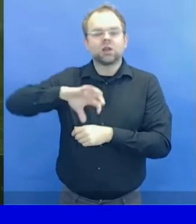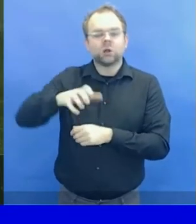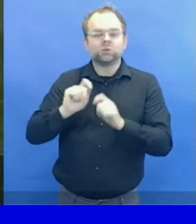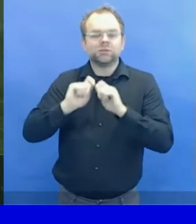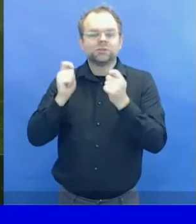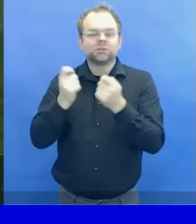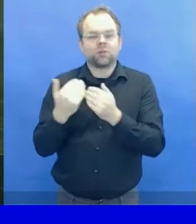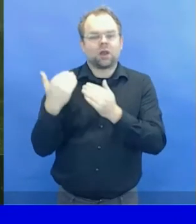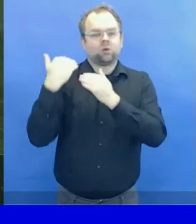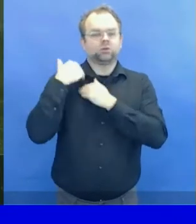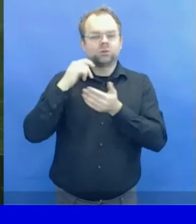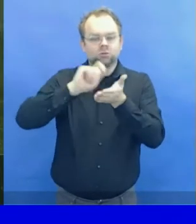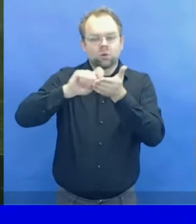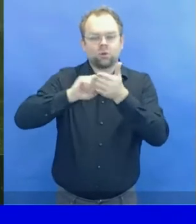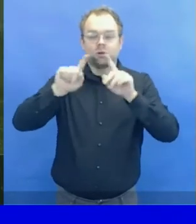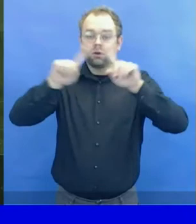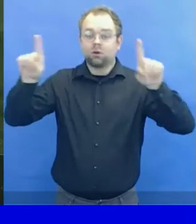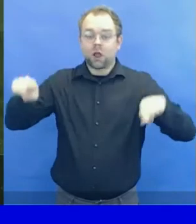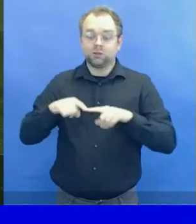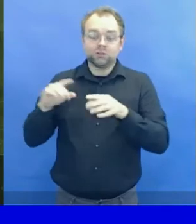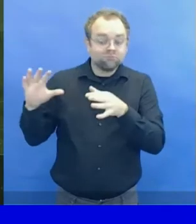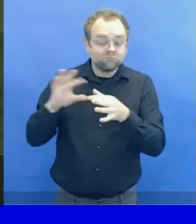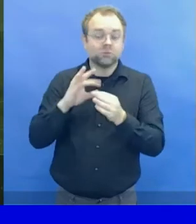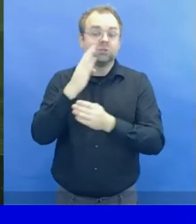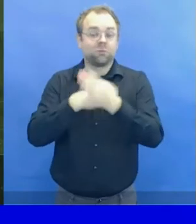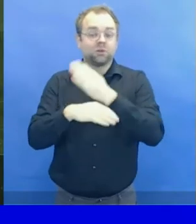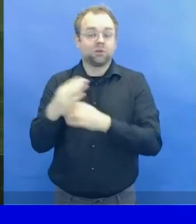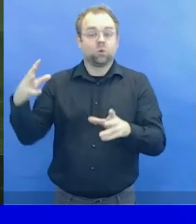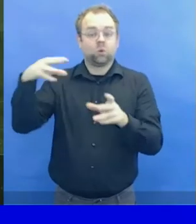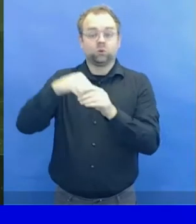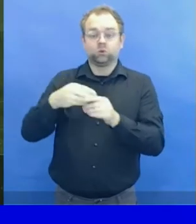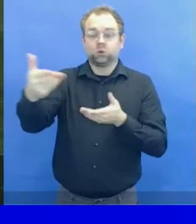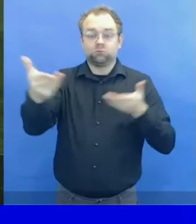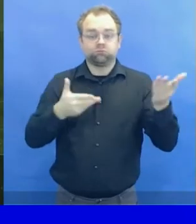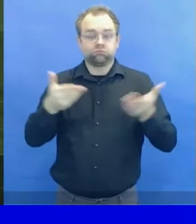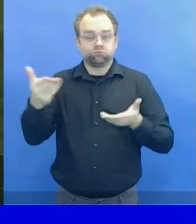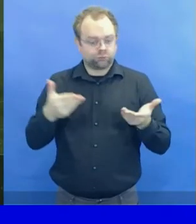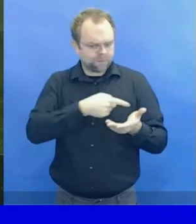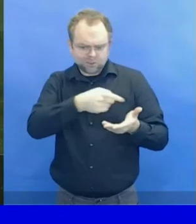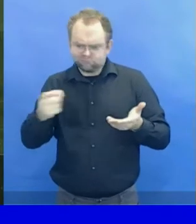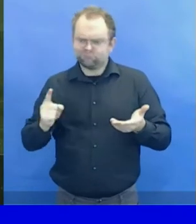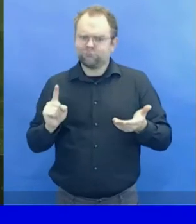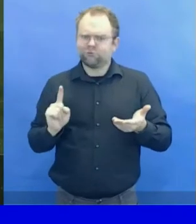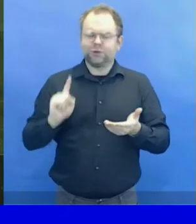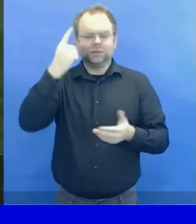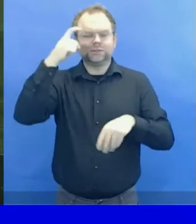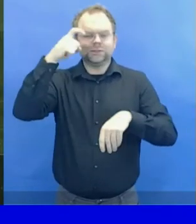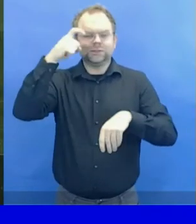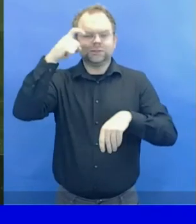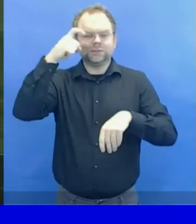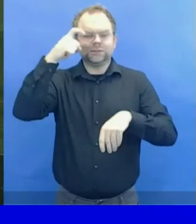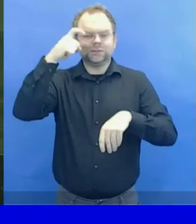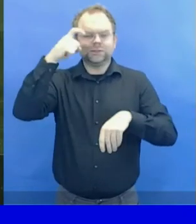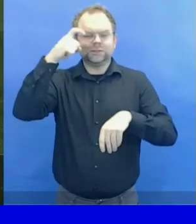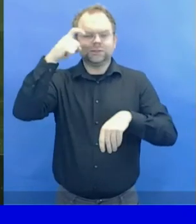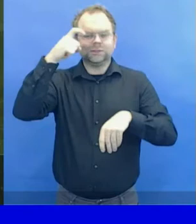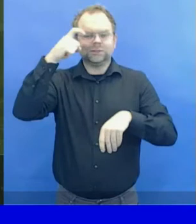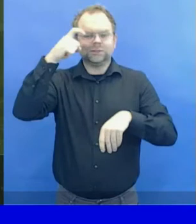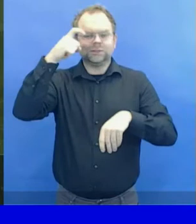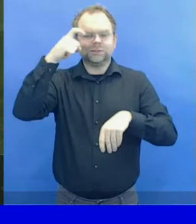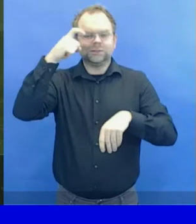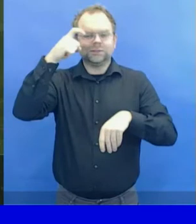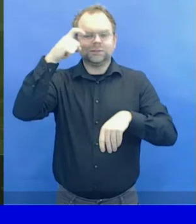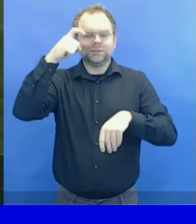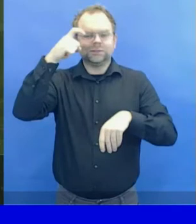where we need to improve. And we need to improve a lot. For the most part, the system is still